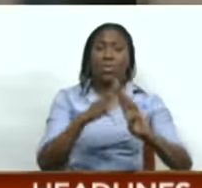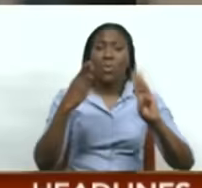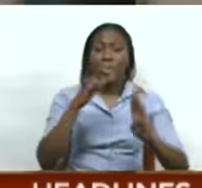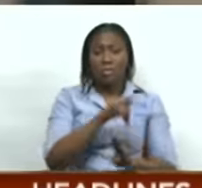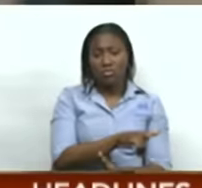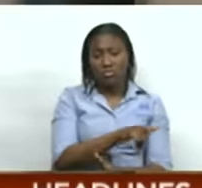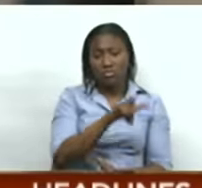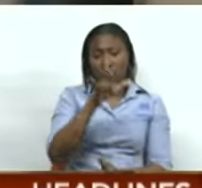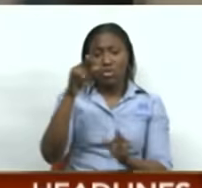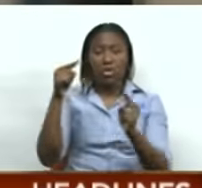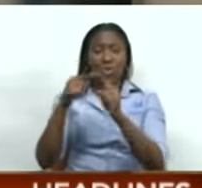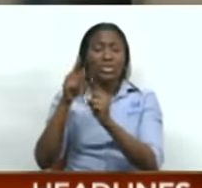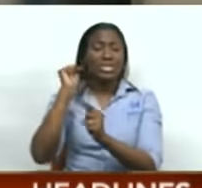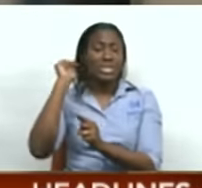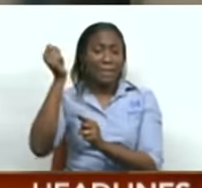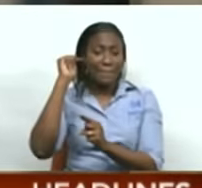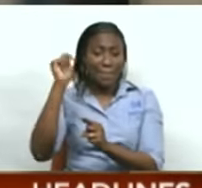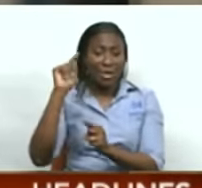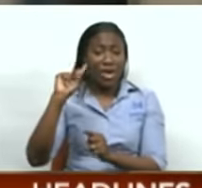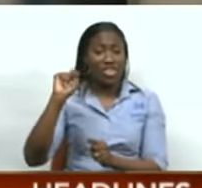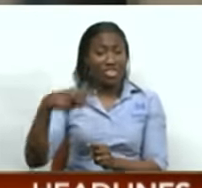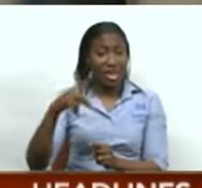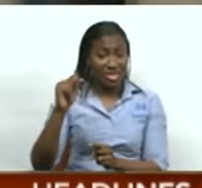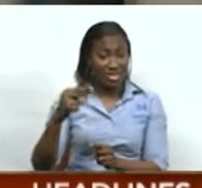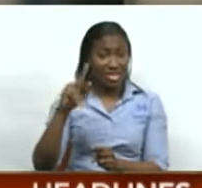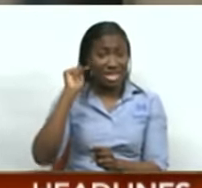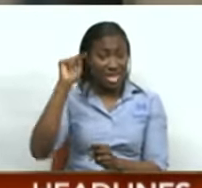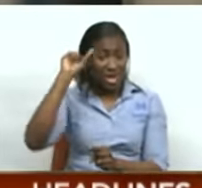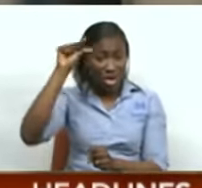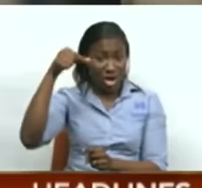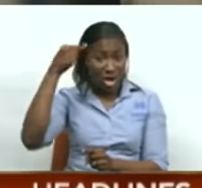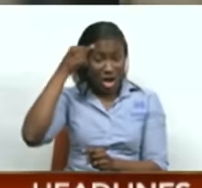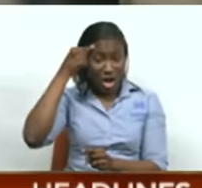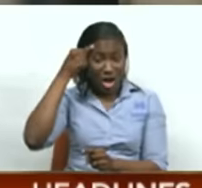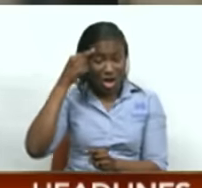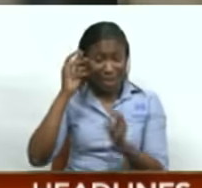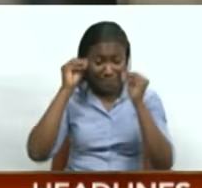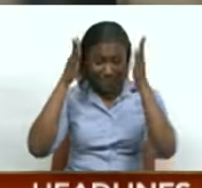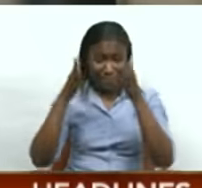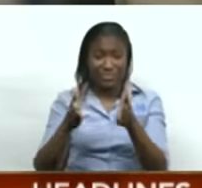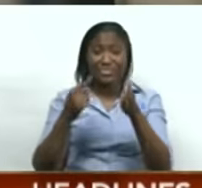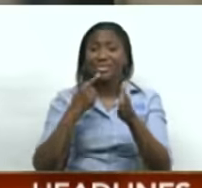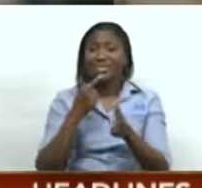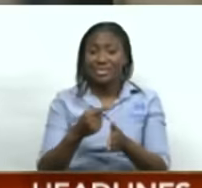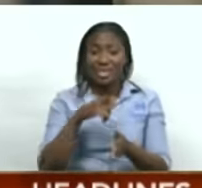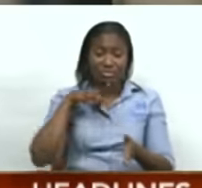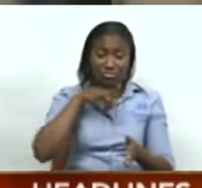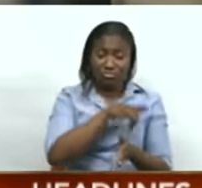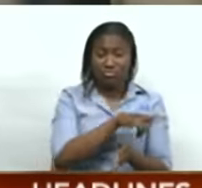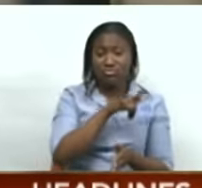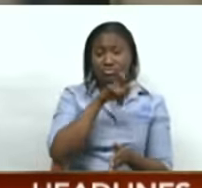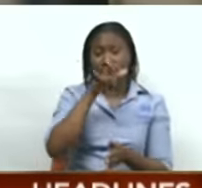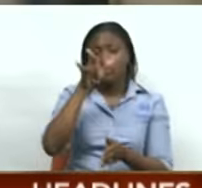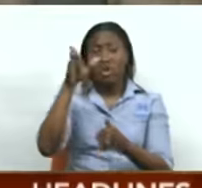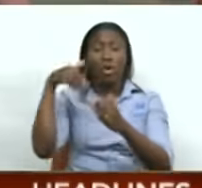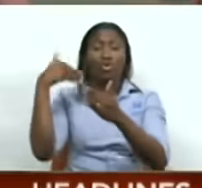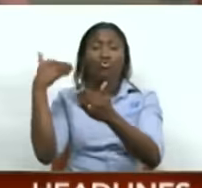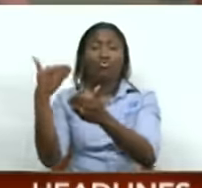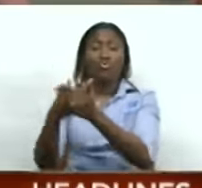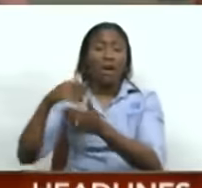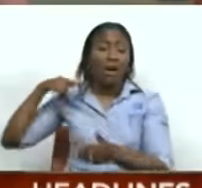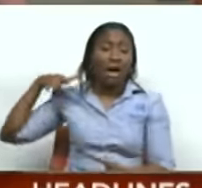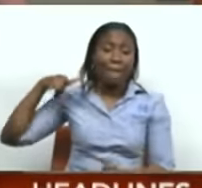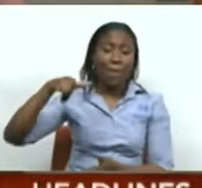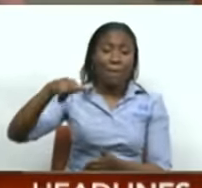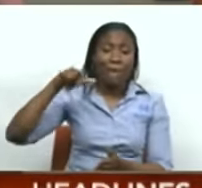In a statement on Thursday, the Tobago House of Assembly Division of Tourism said the airline arrived at the A&R Robinson International